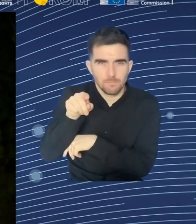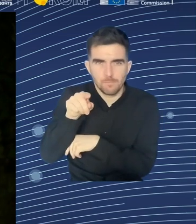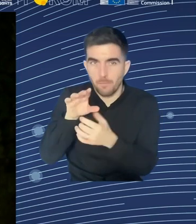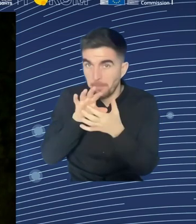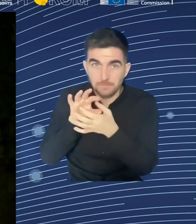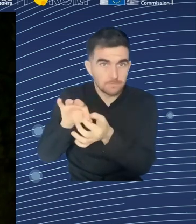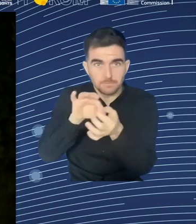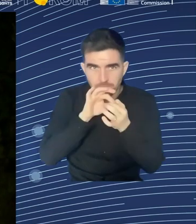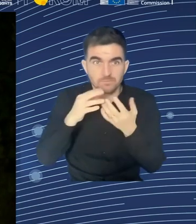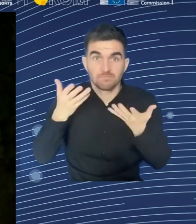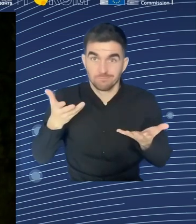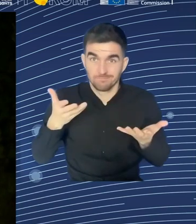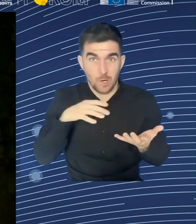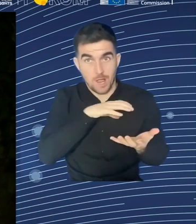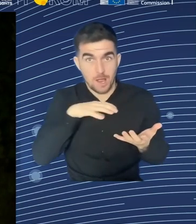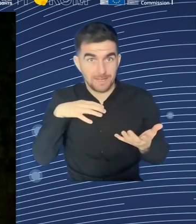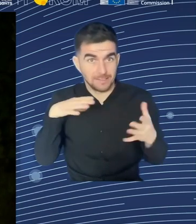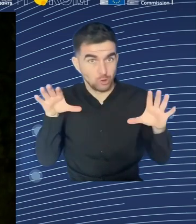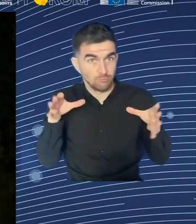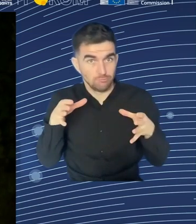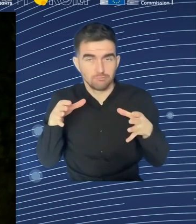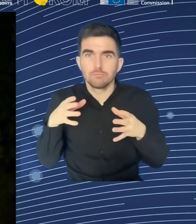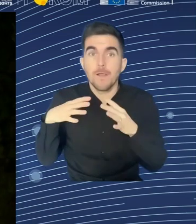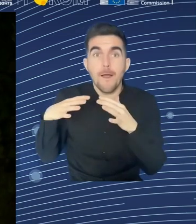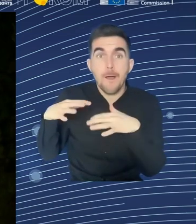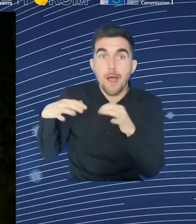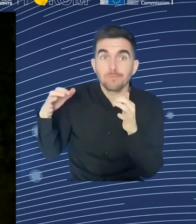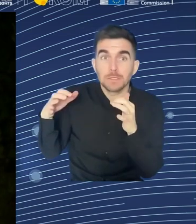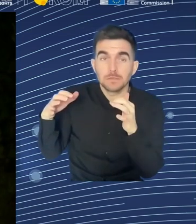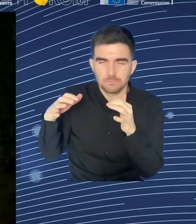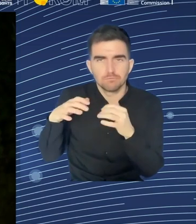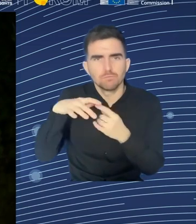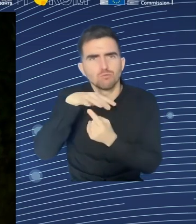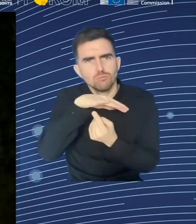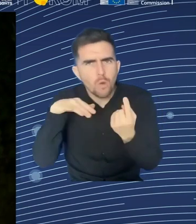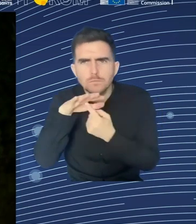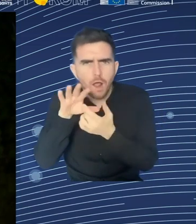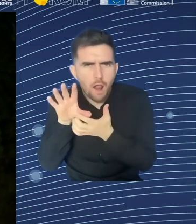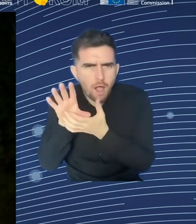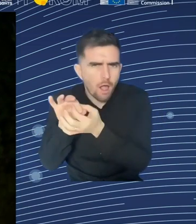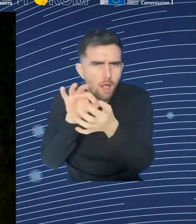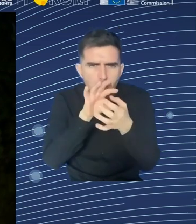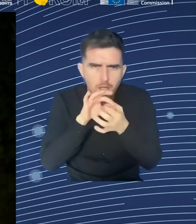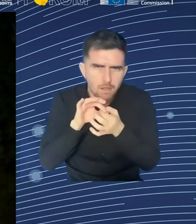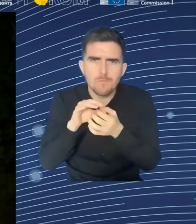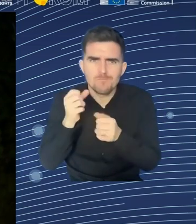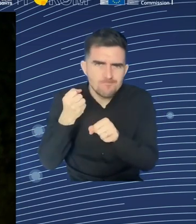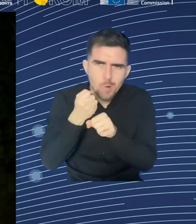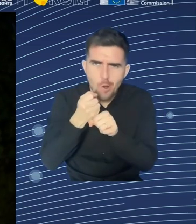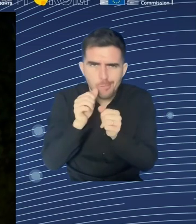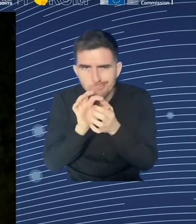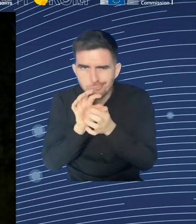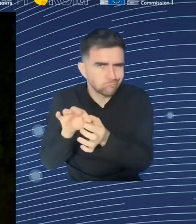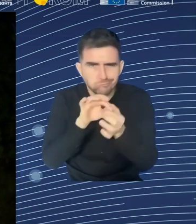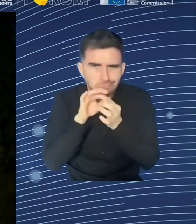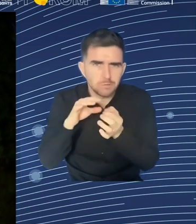der Leyen in the State of the Union speech on the 13th of September raised this as being the key priority for the coming year